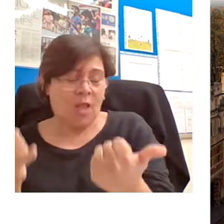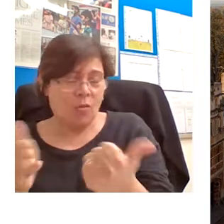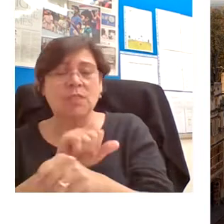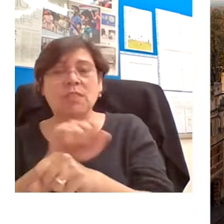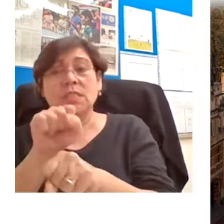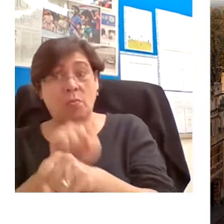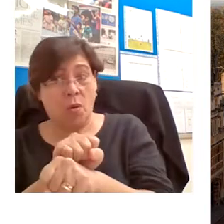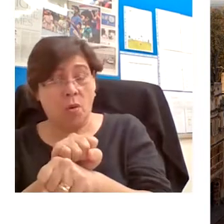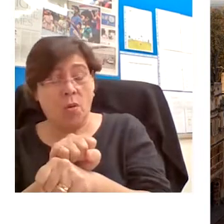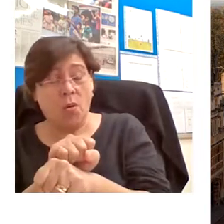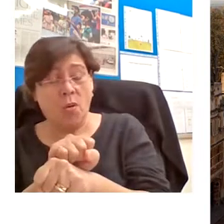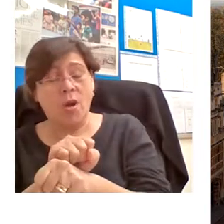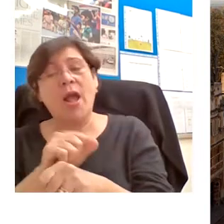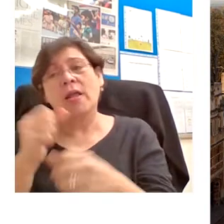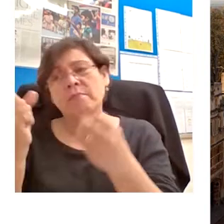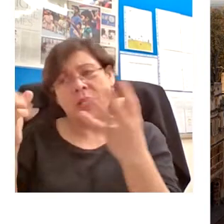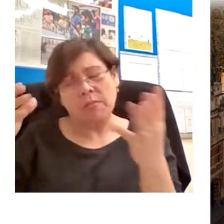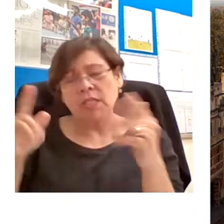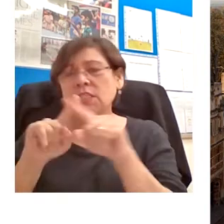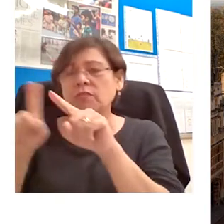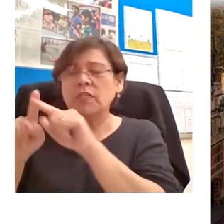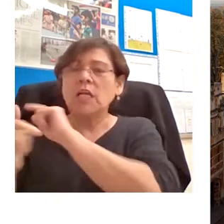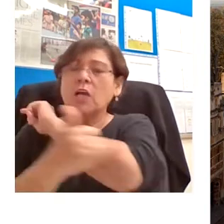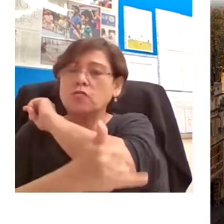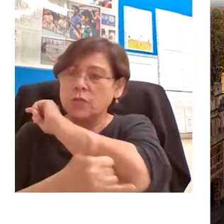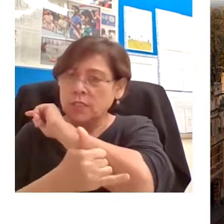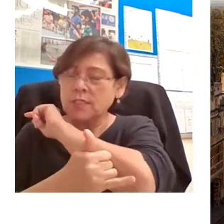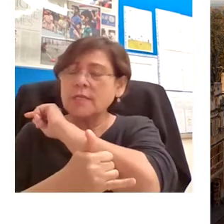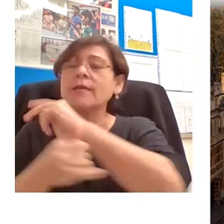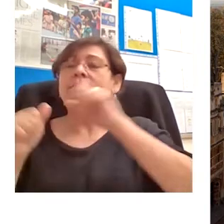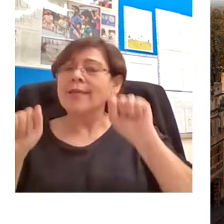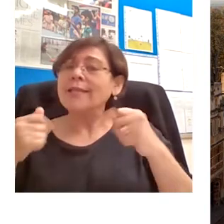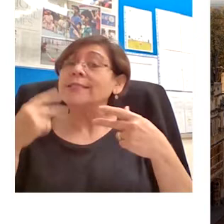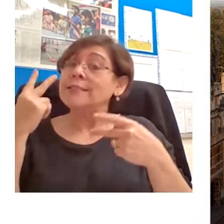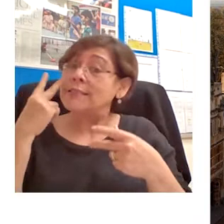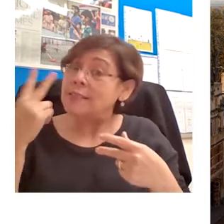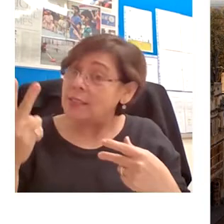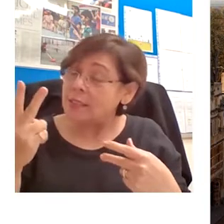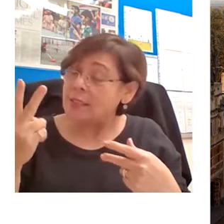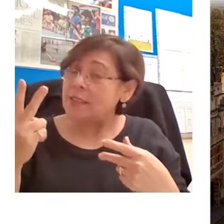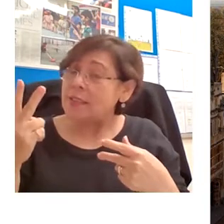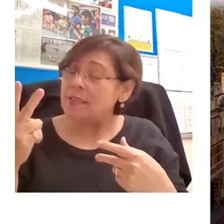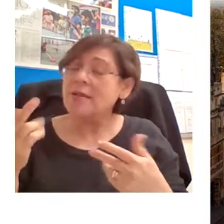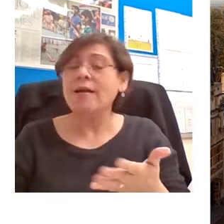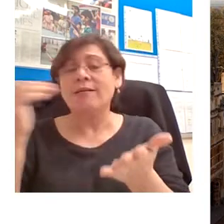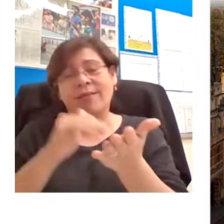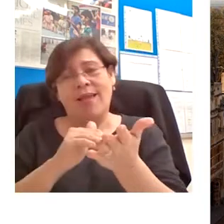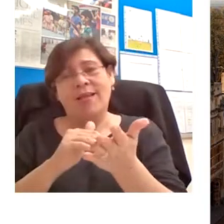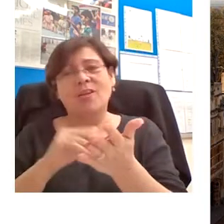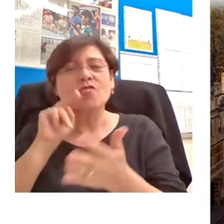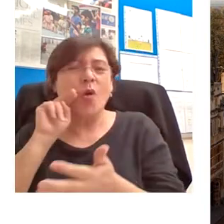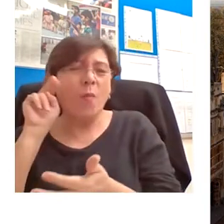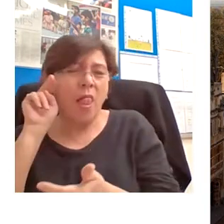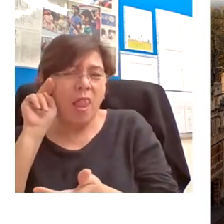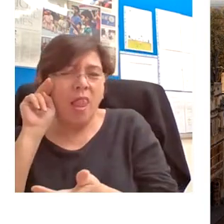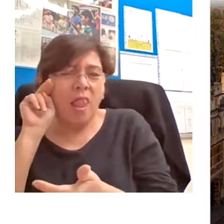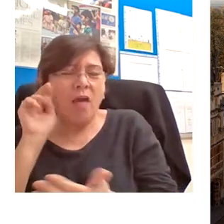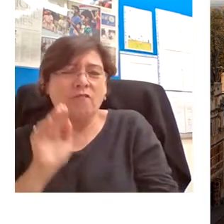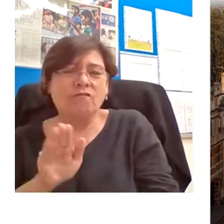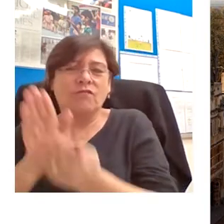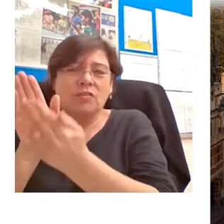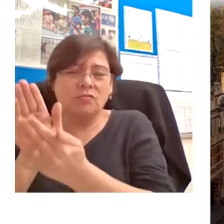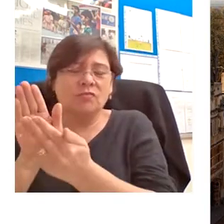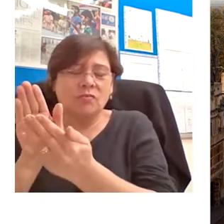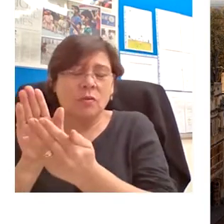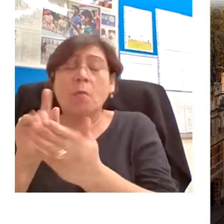and thankfully in many other countries in the world, we are now seeing some return to towards normalcy. We aim to continue with the